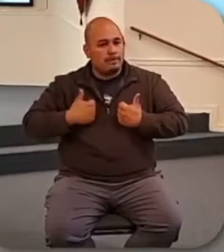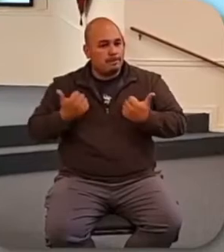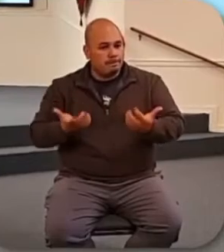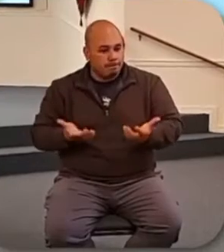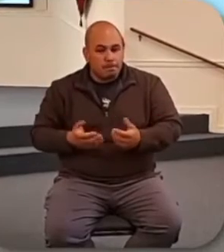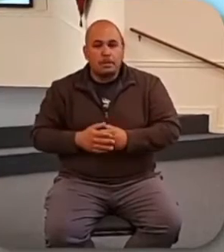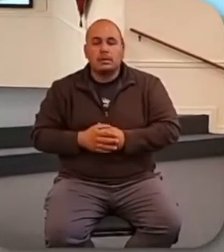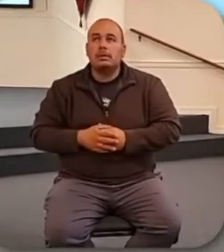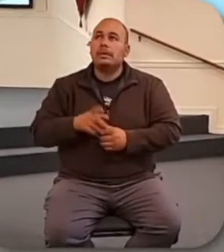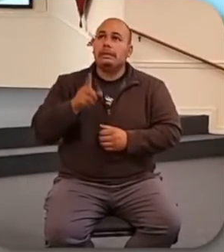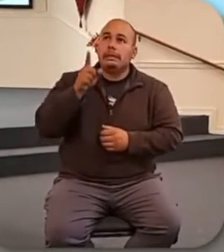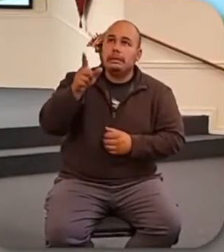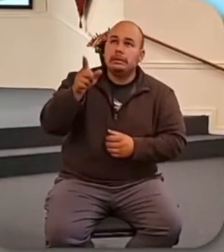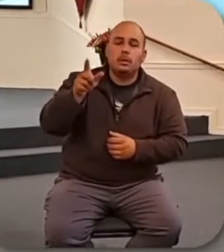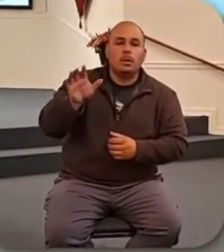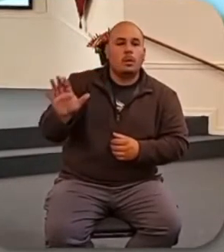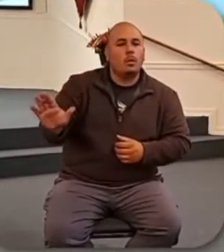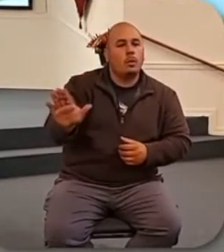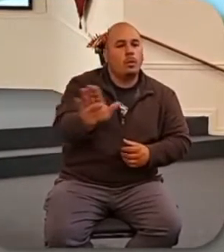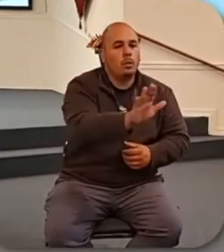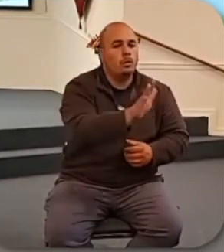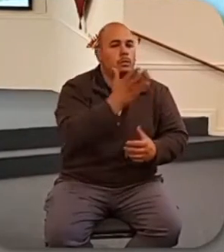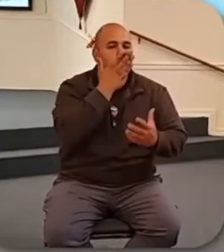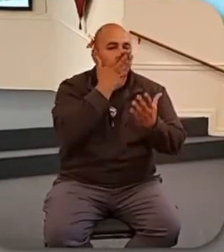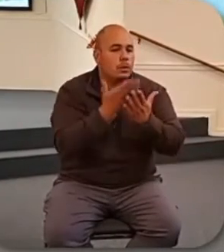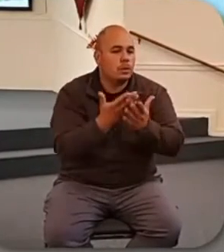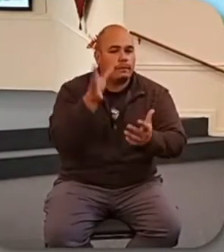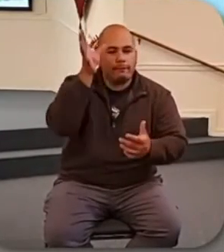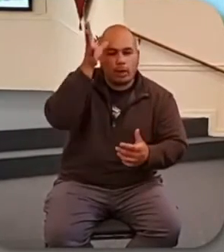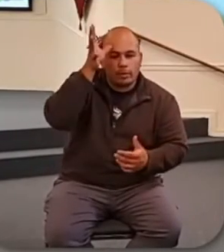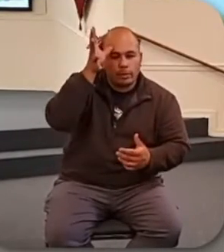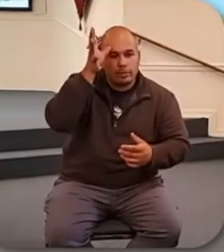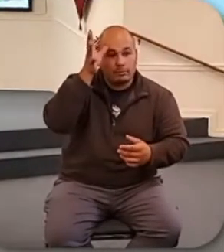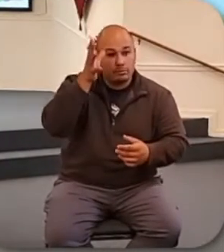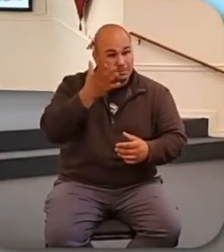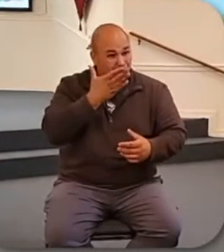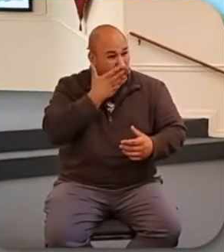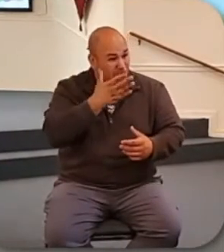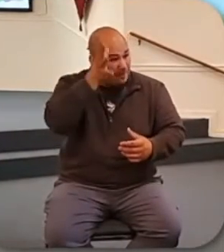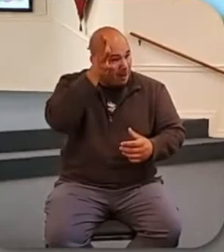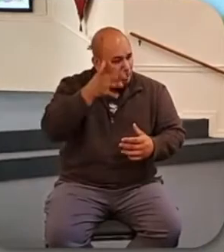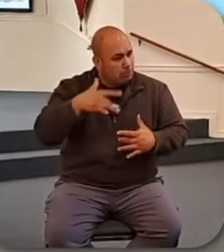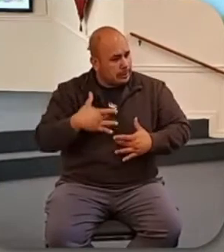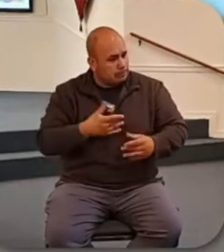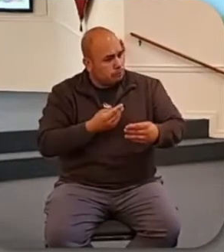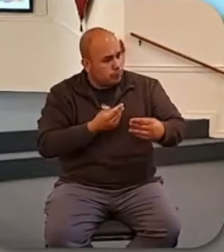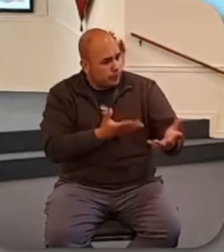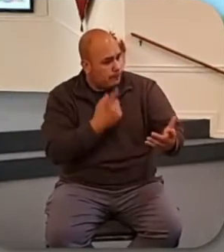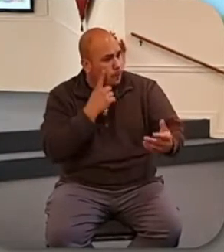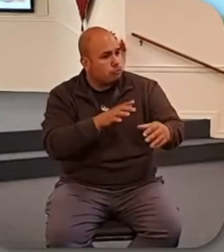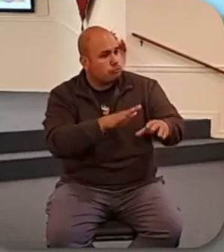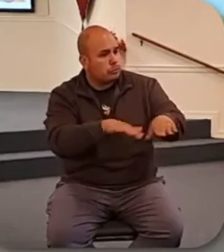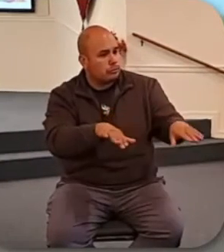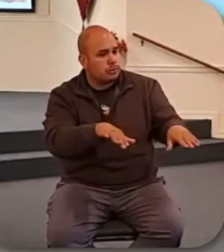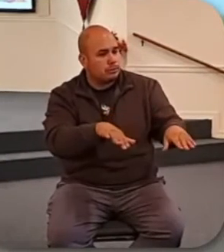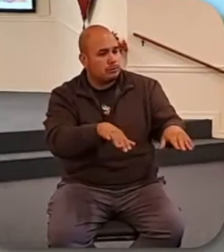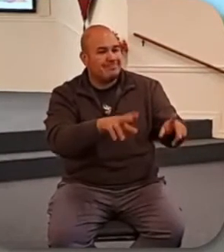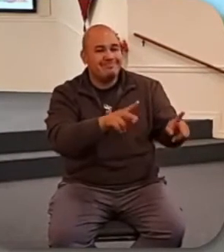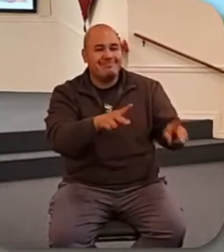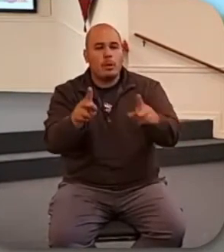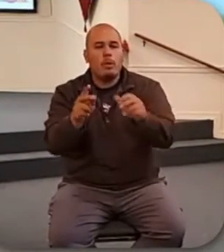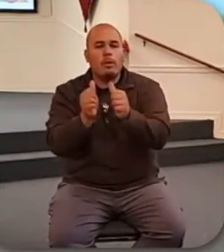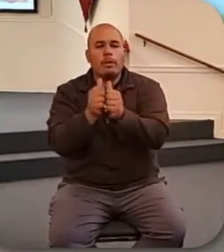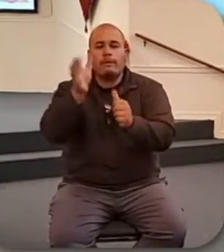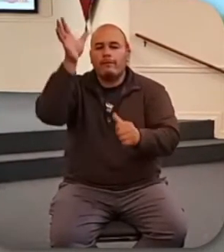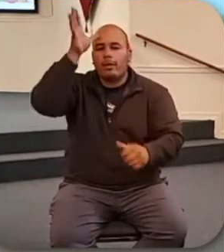good Father, good fathers, provide for their children. God will provide for you.